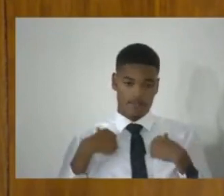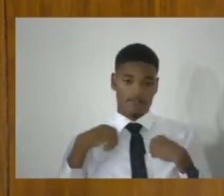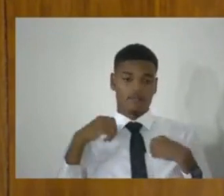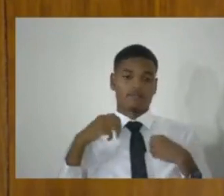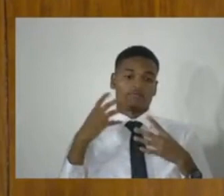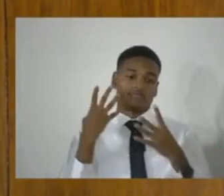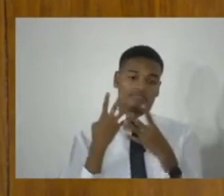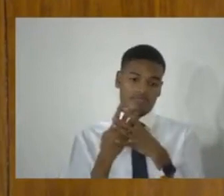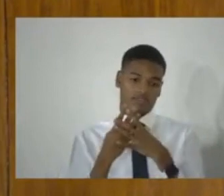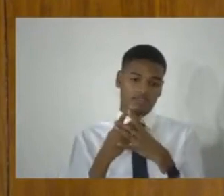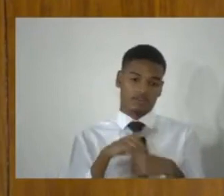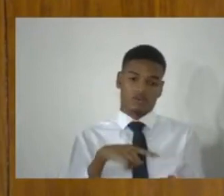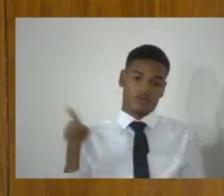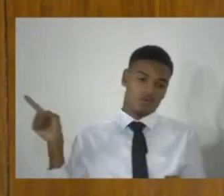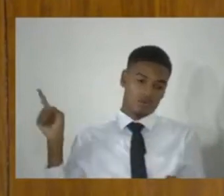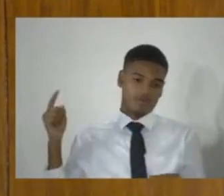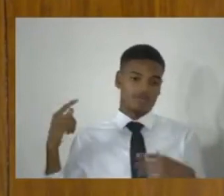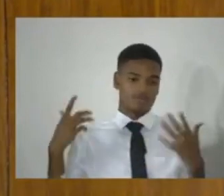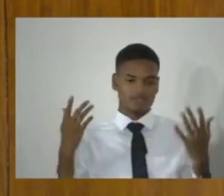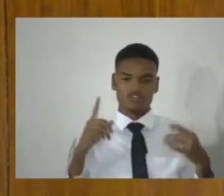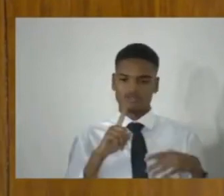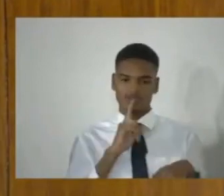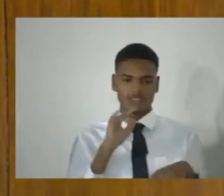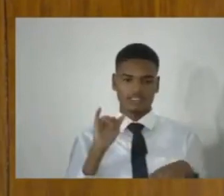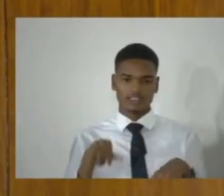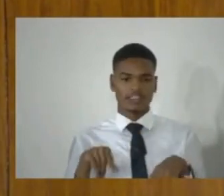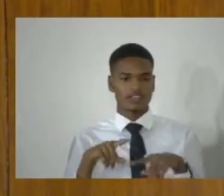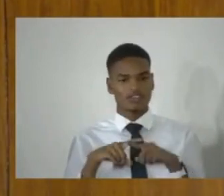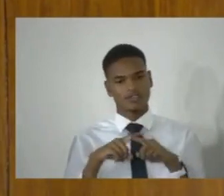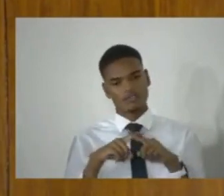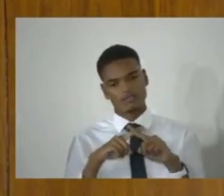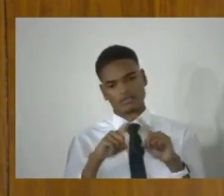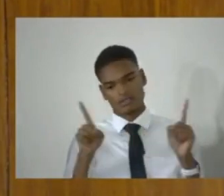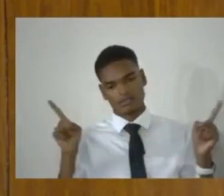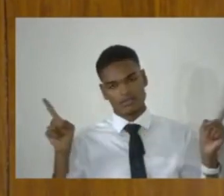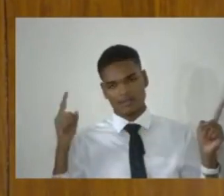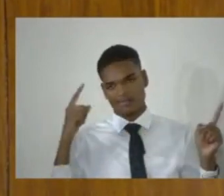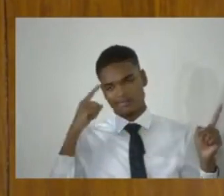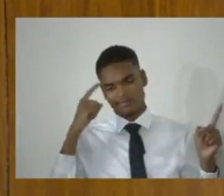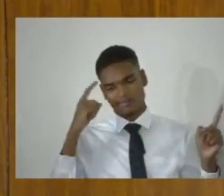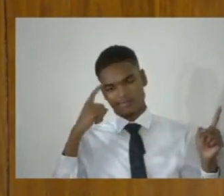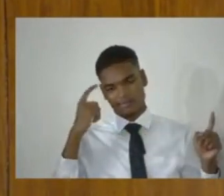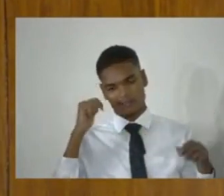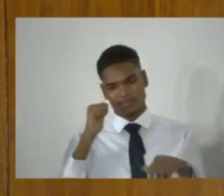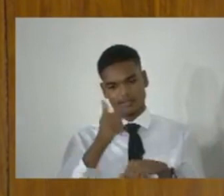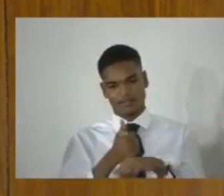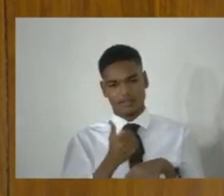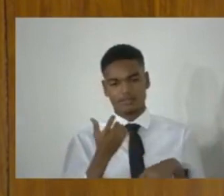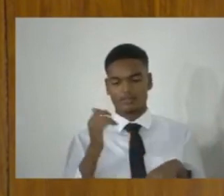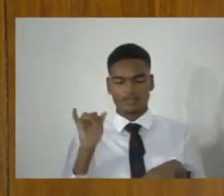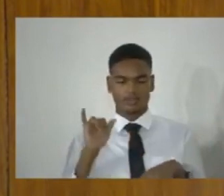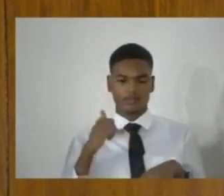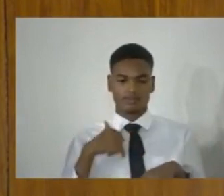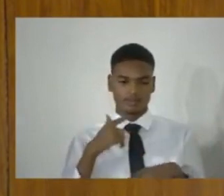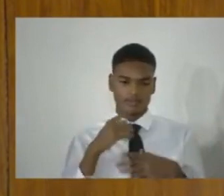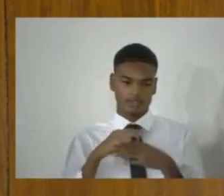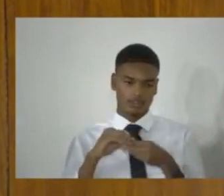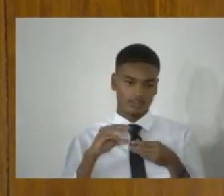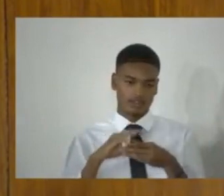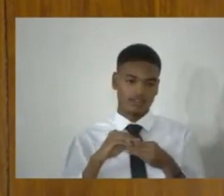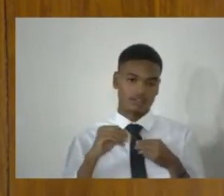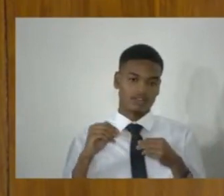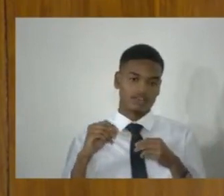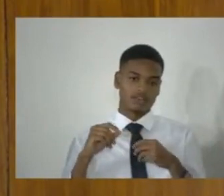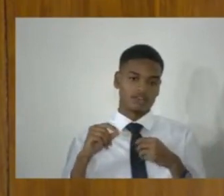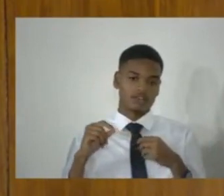the courts to address. That is a totally new mindset. And, as I've said, it remains to be